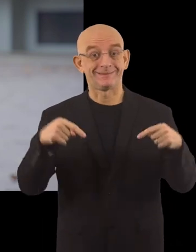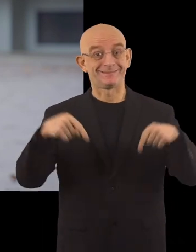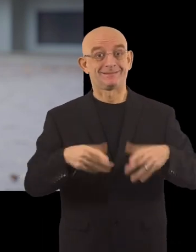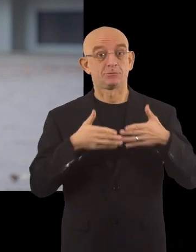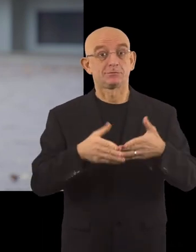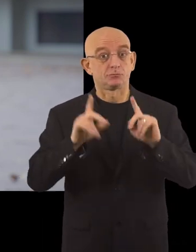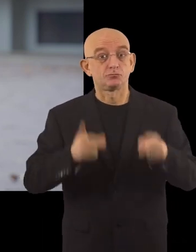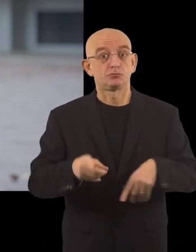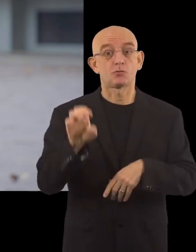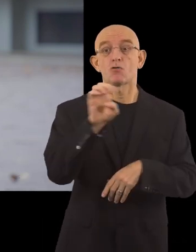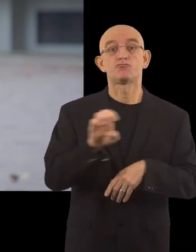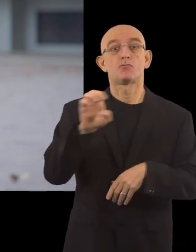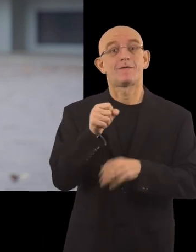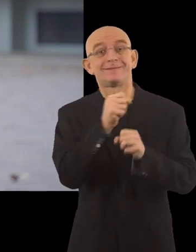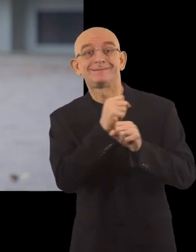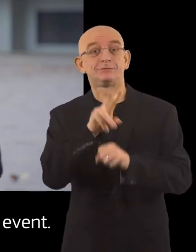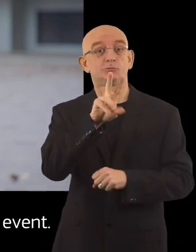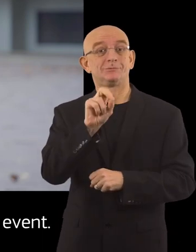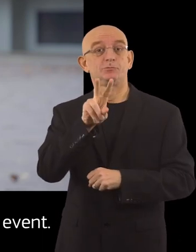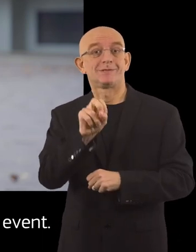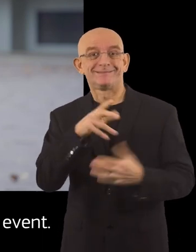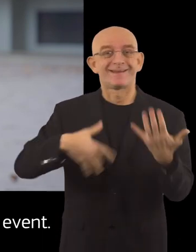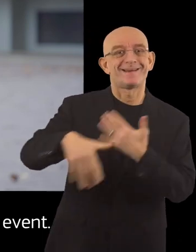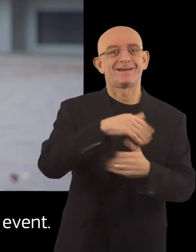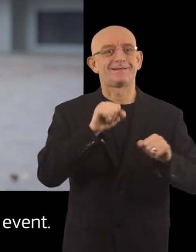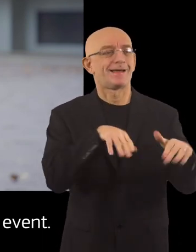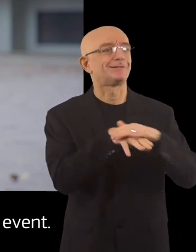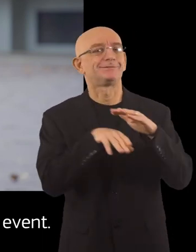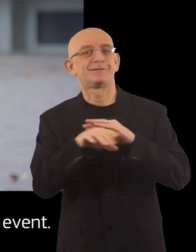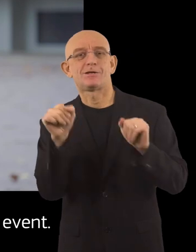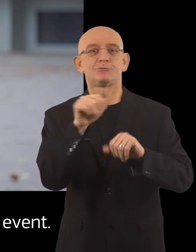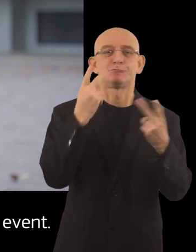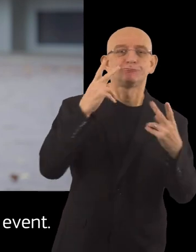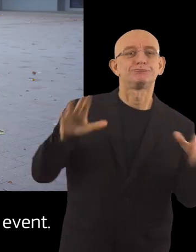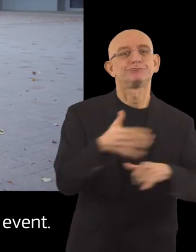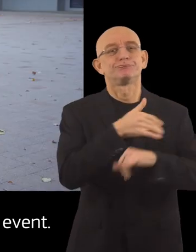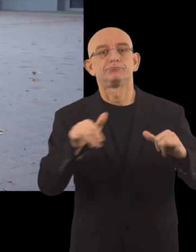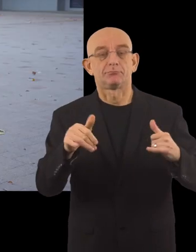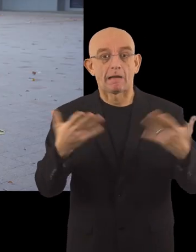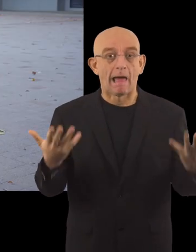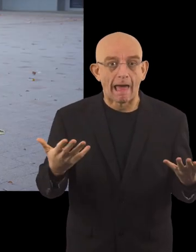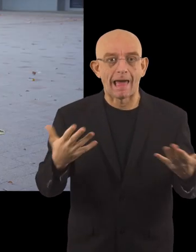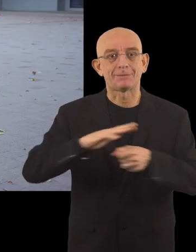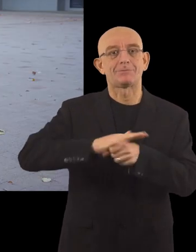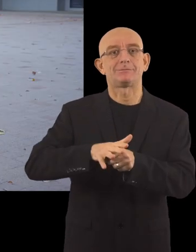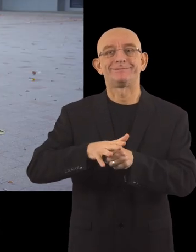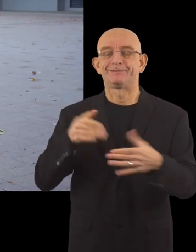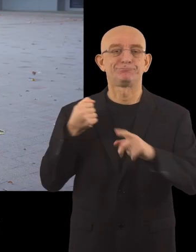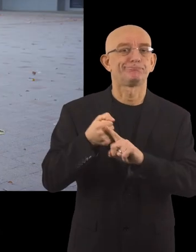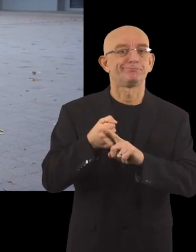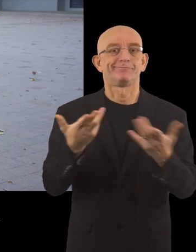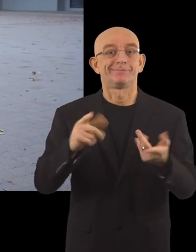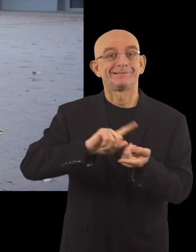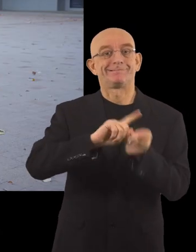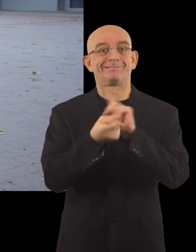the Eurovision 2020 was supposed to be held, and it was supposed to be a very accessible event. But then the pandemic struck, and